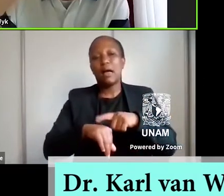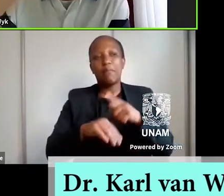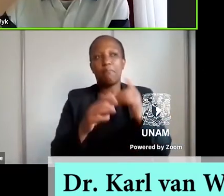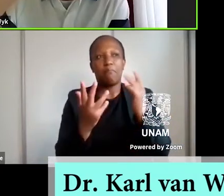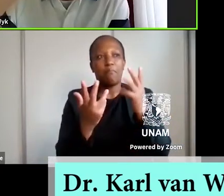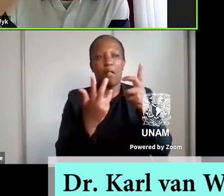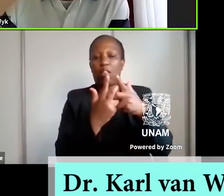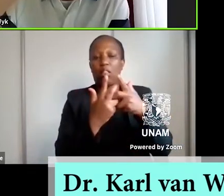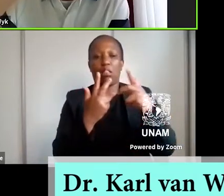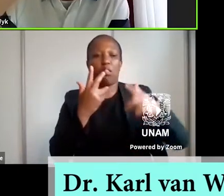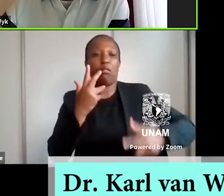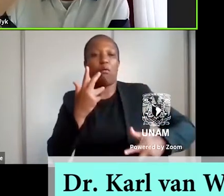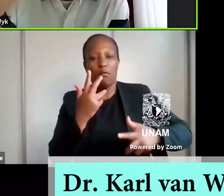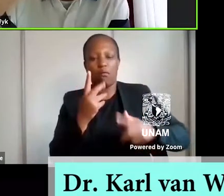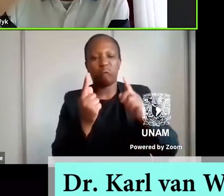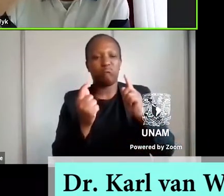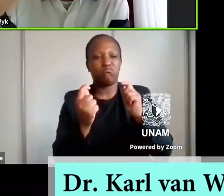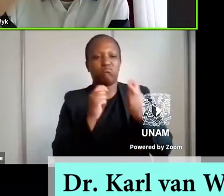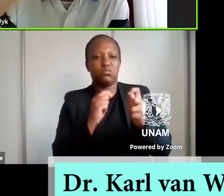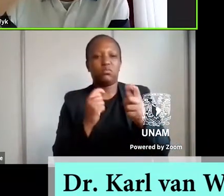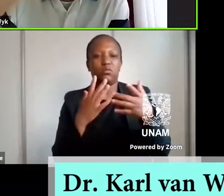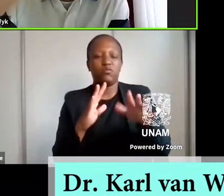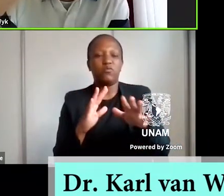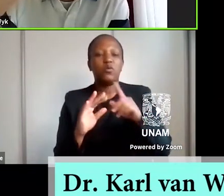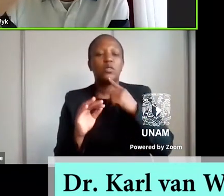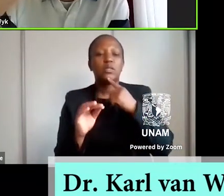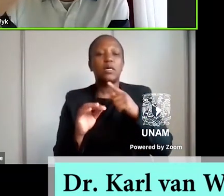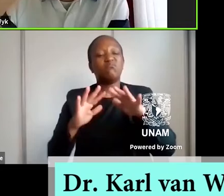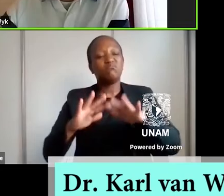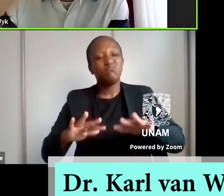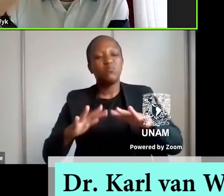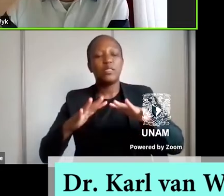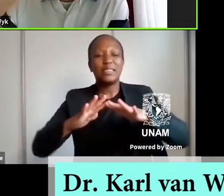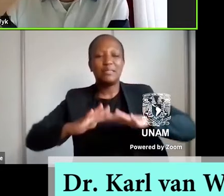Andrew van der Vlis describes it as a novel of stasis. Indeed,